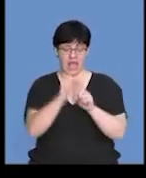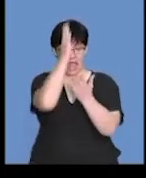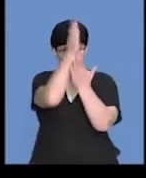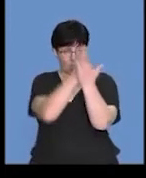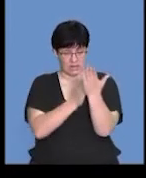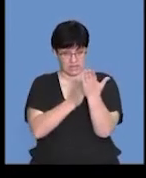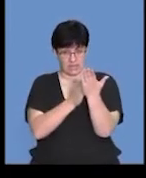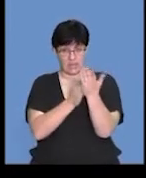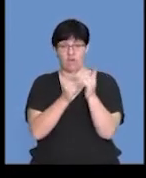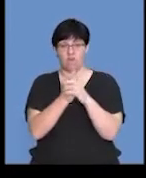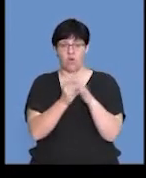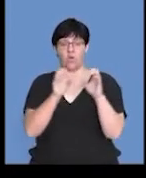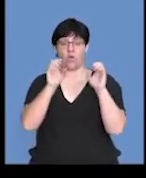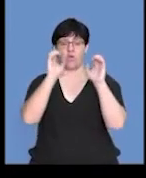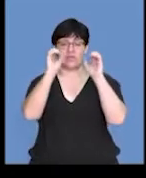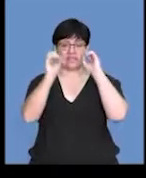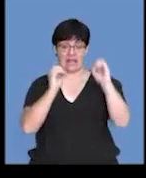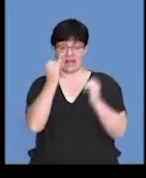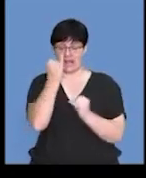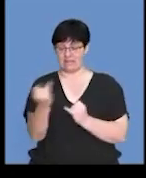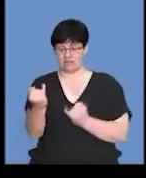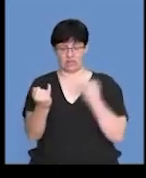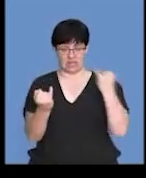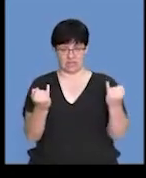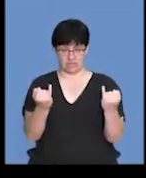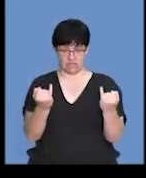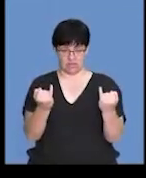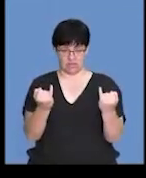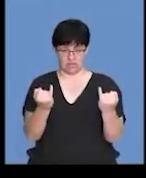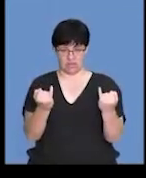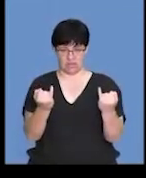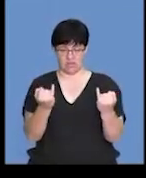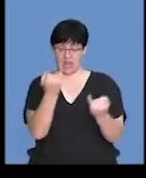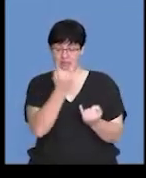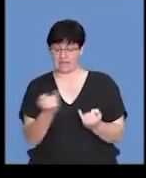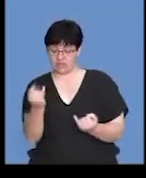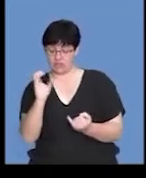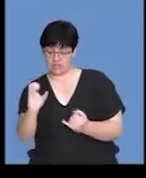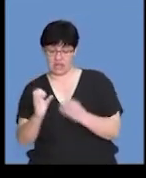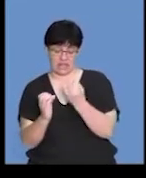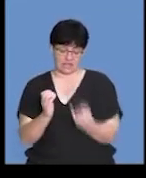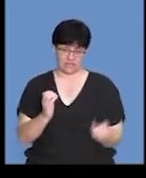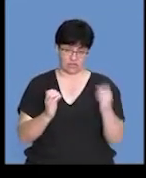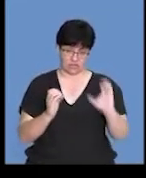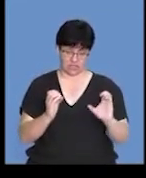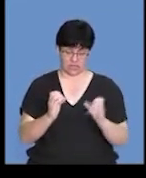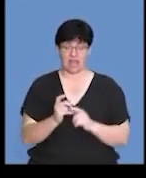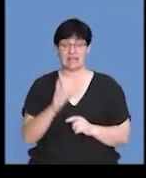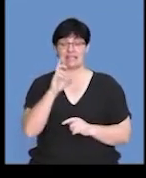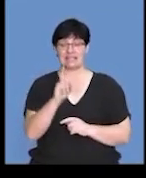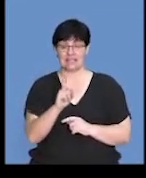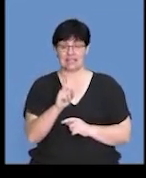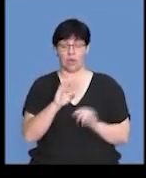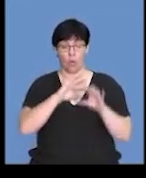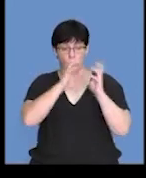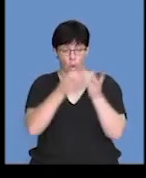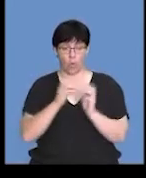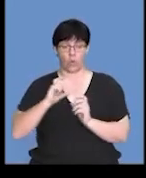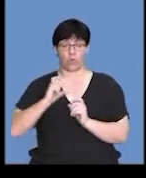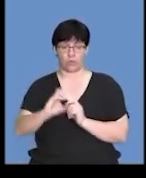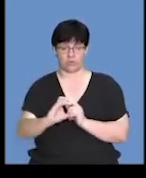of the cells individually. There's focus on the word individually. And D, the whole chromosome